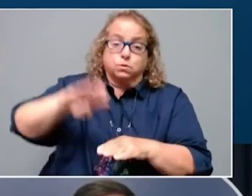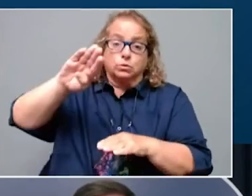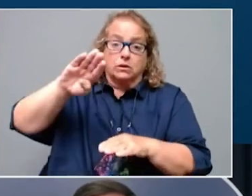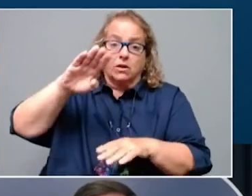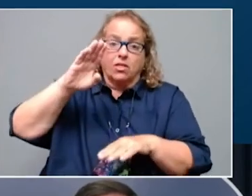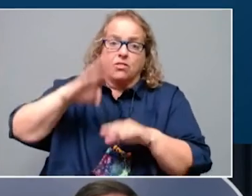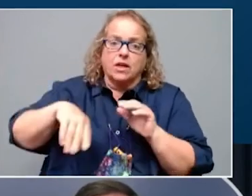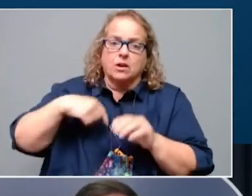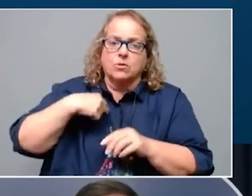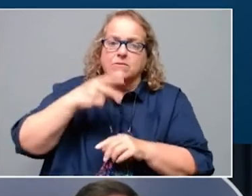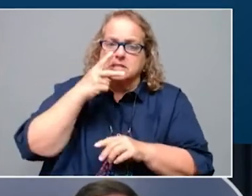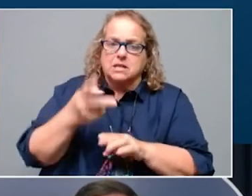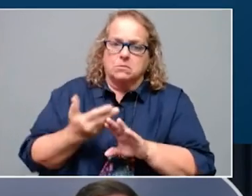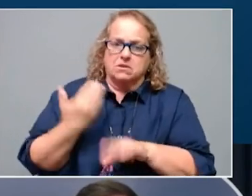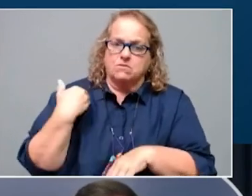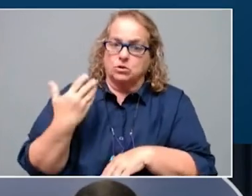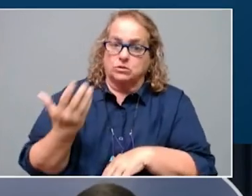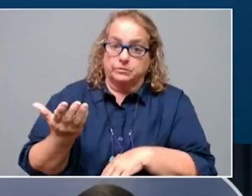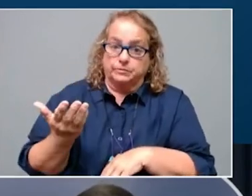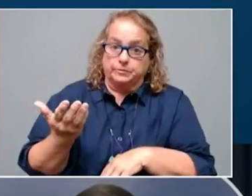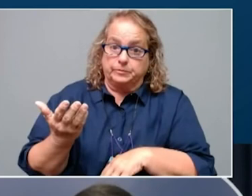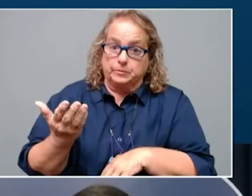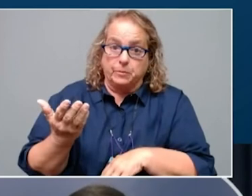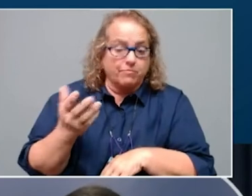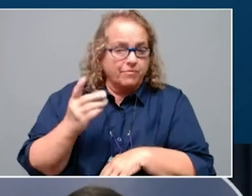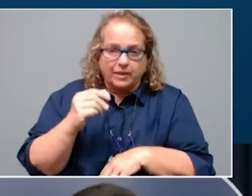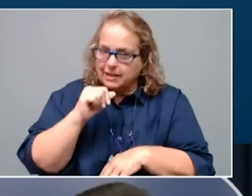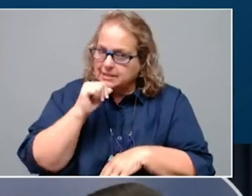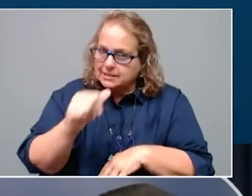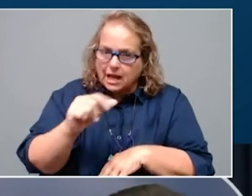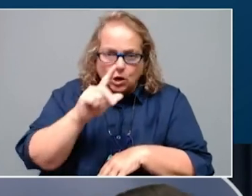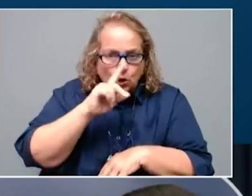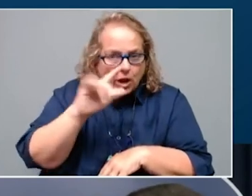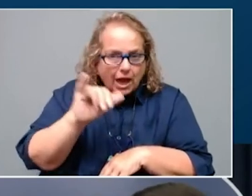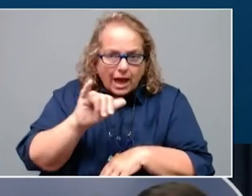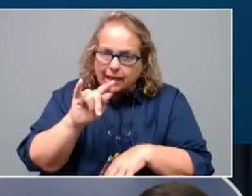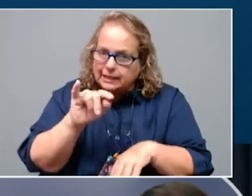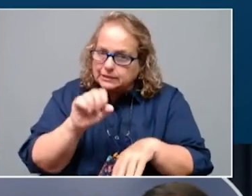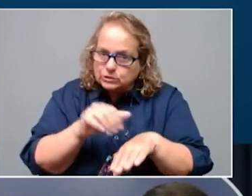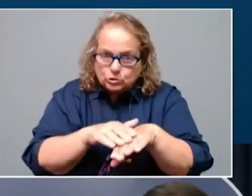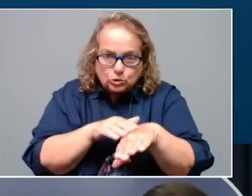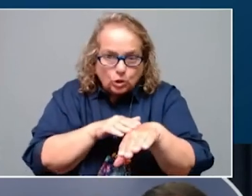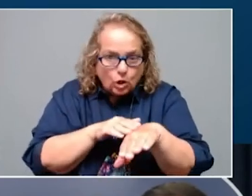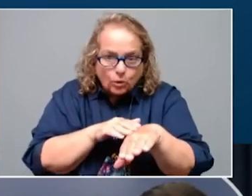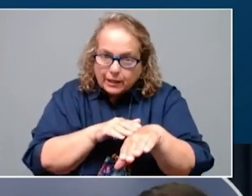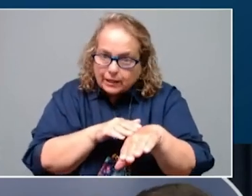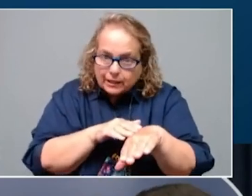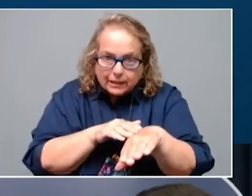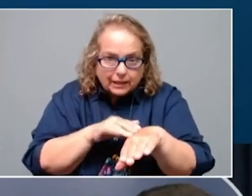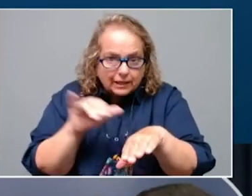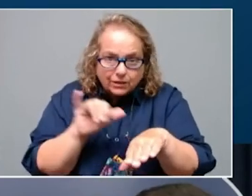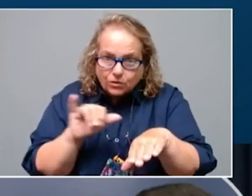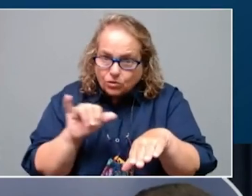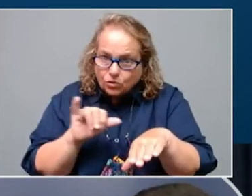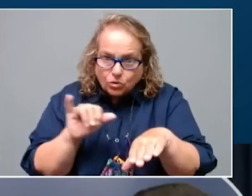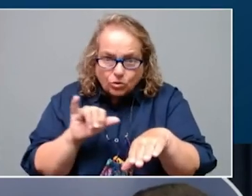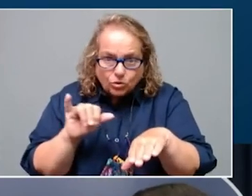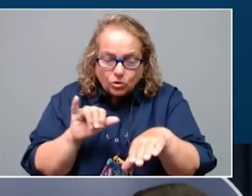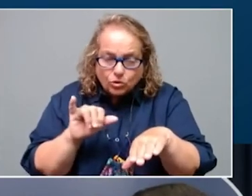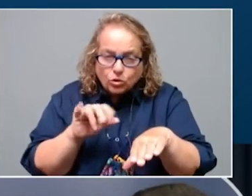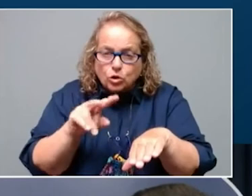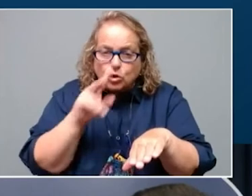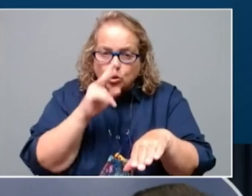banks. The governor is also asking FEMA to provide eight health care teams consisting of eight RNs and two CNAs in each team,